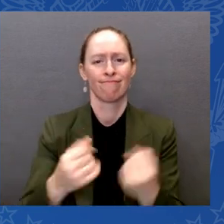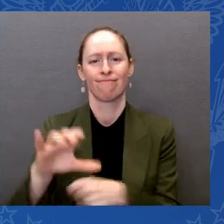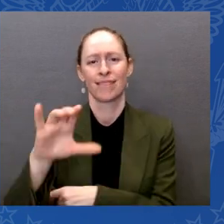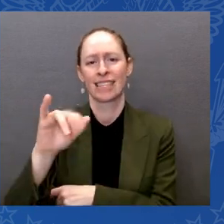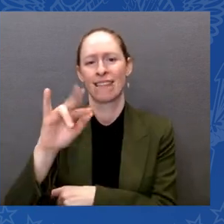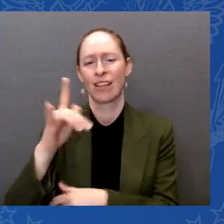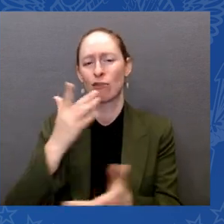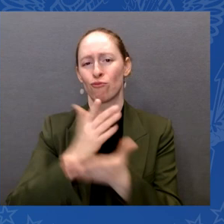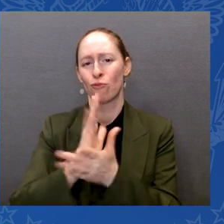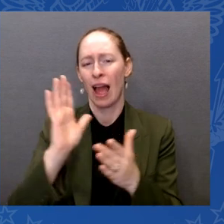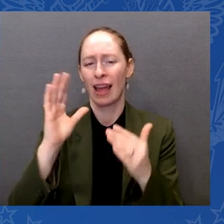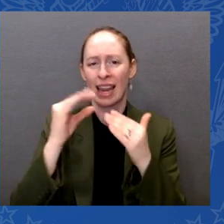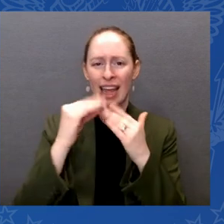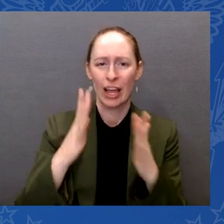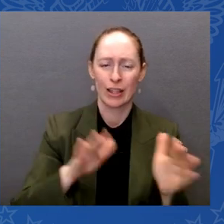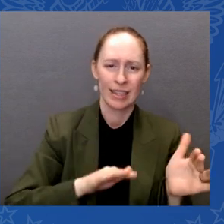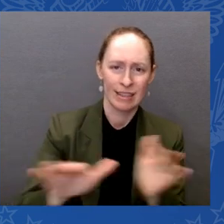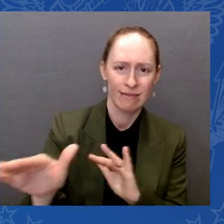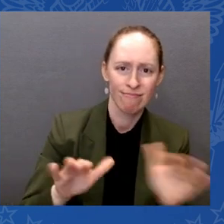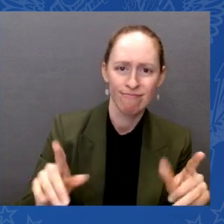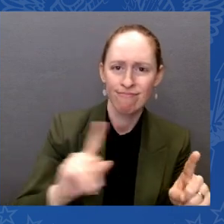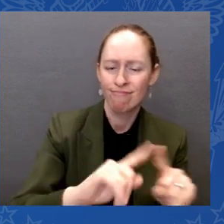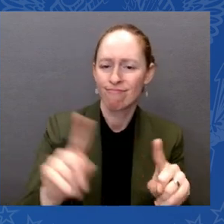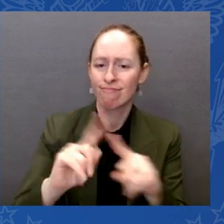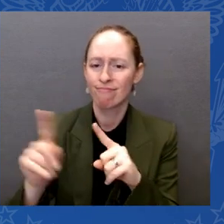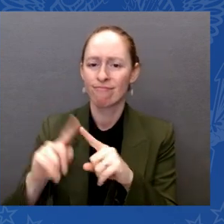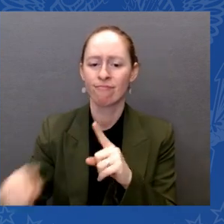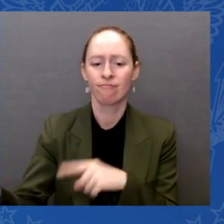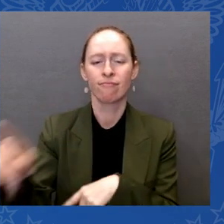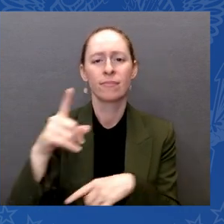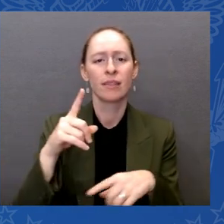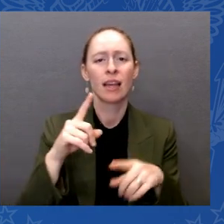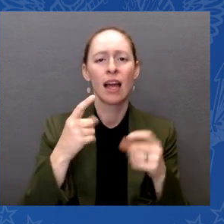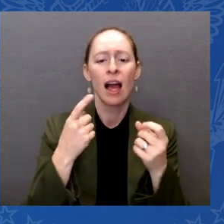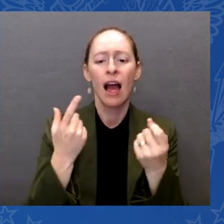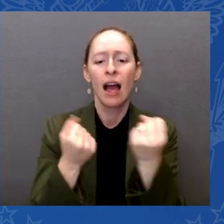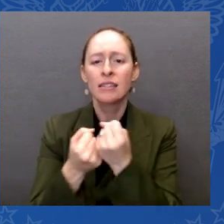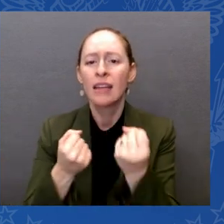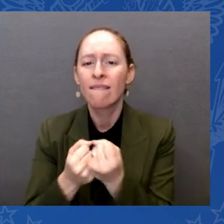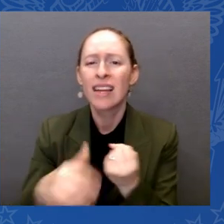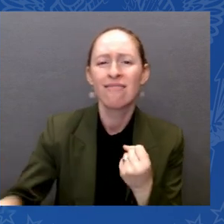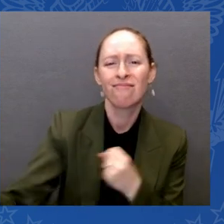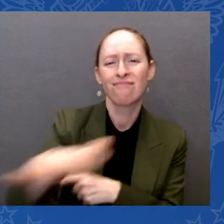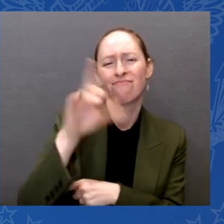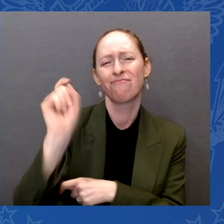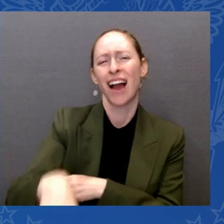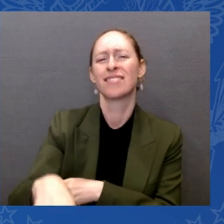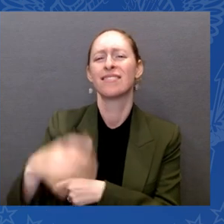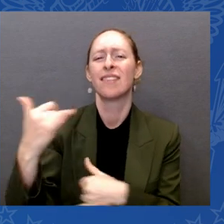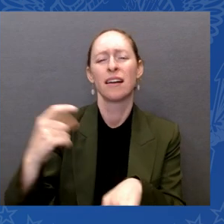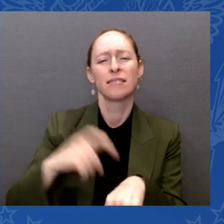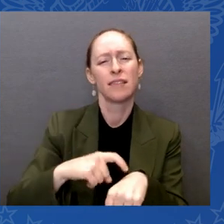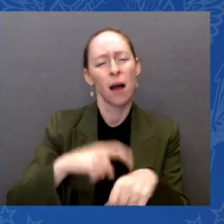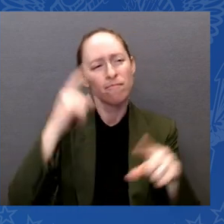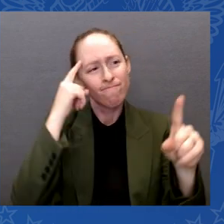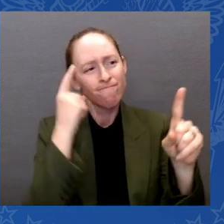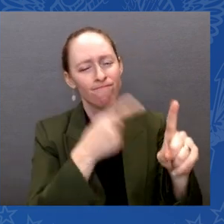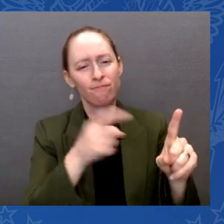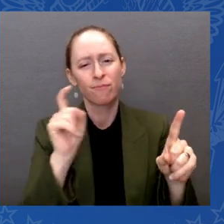the Americans with Disabilities Act was signed into law 32 years ago.